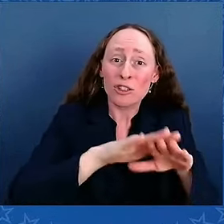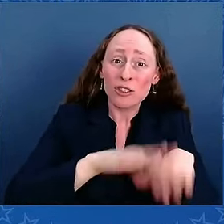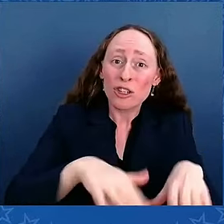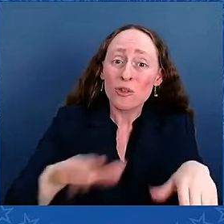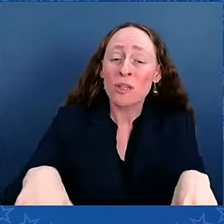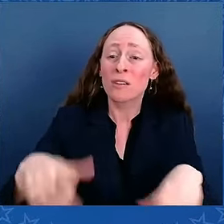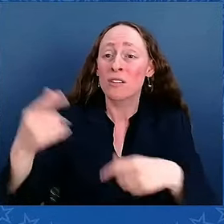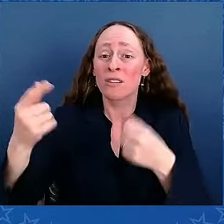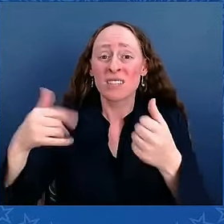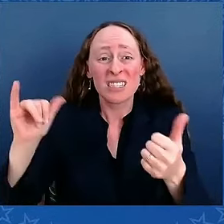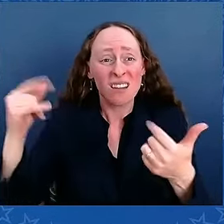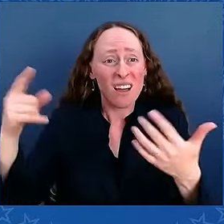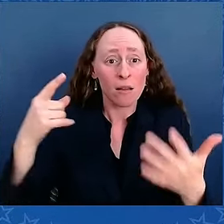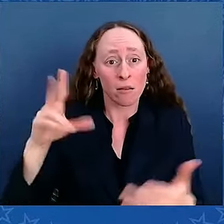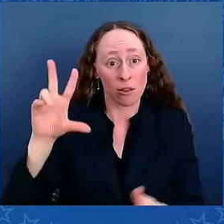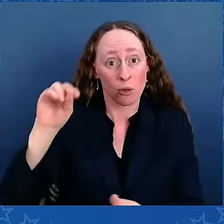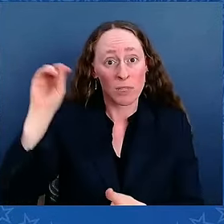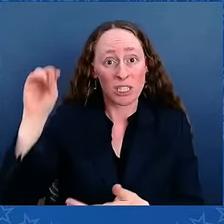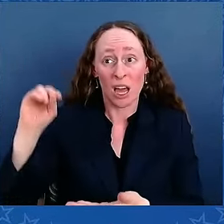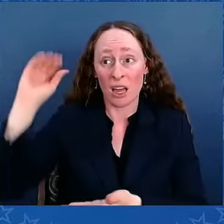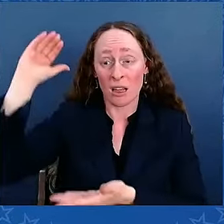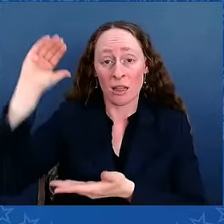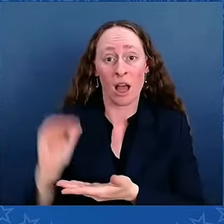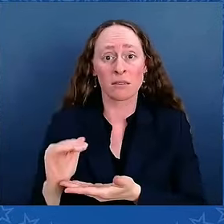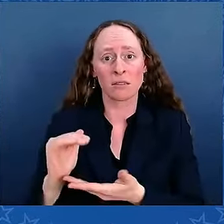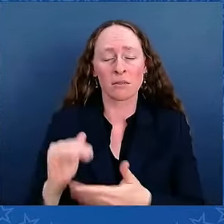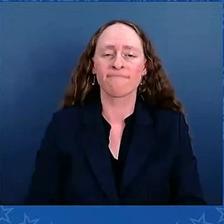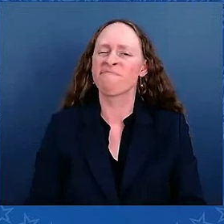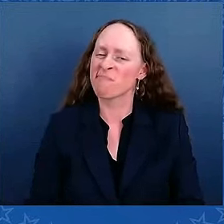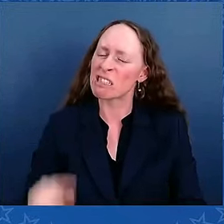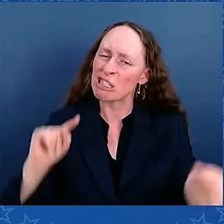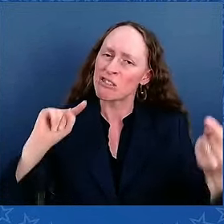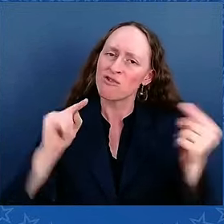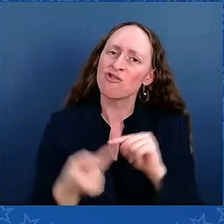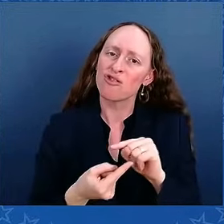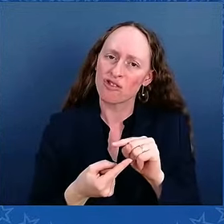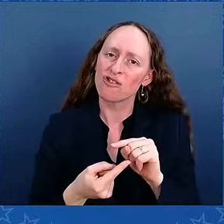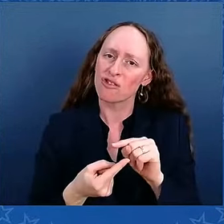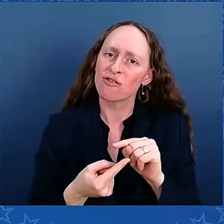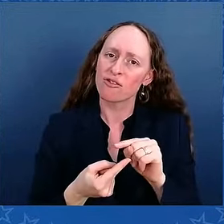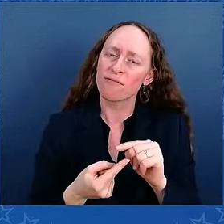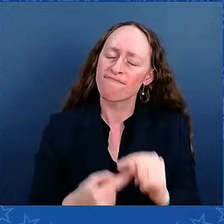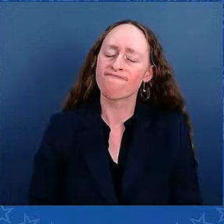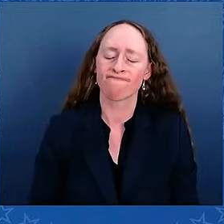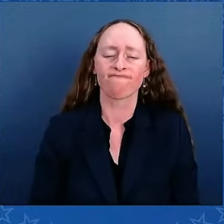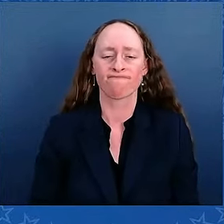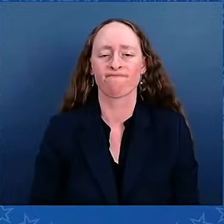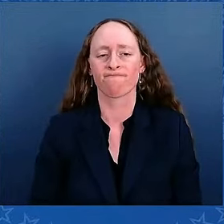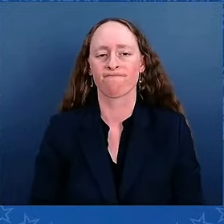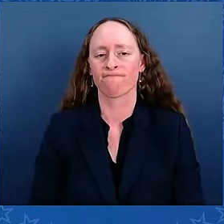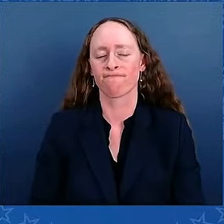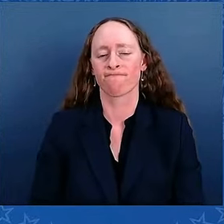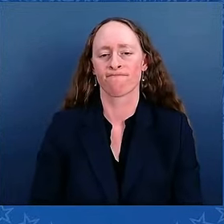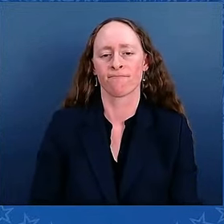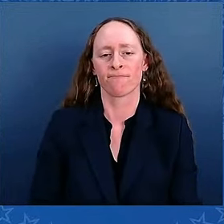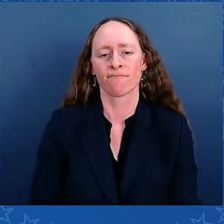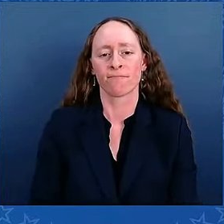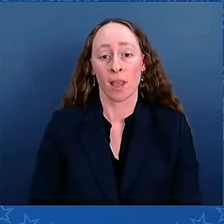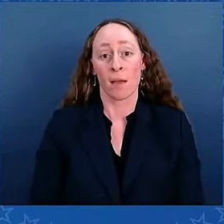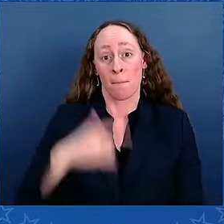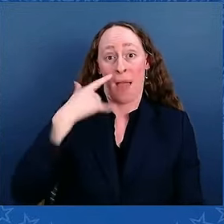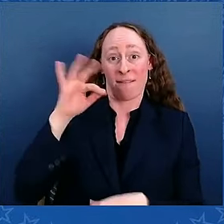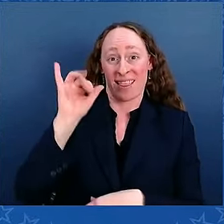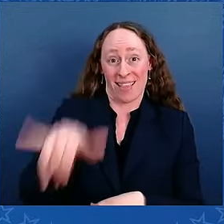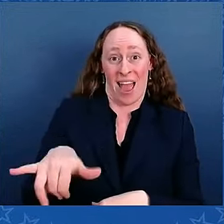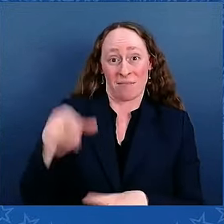the same amount. But 30% is 30% no matter how much you were getting. So the Butch Lewis Act, which was introduced... Butch Lewis was